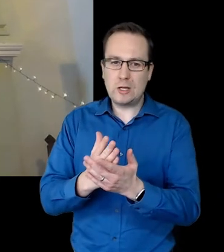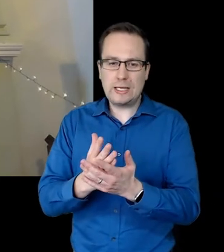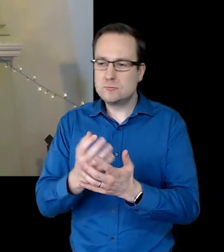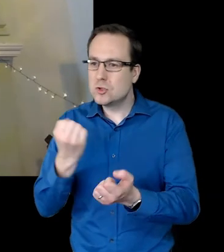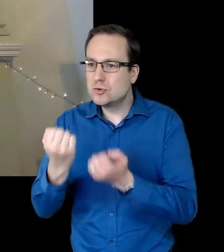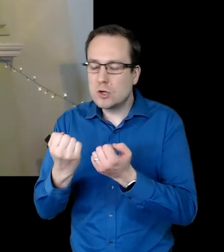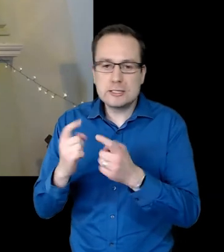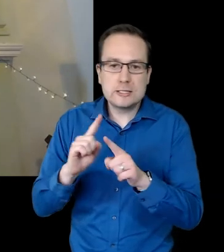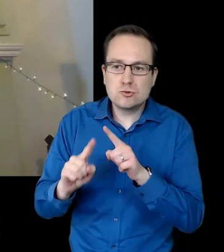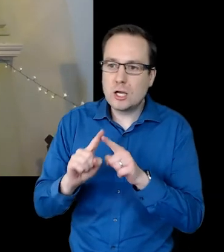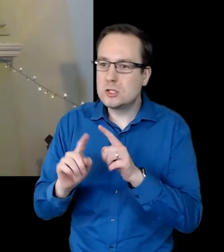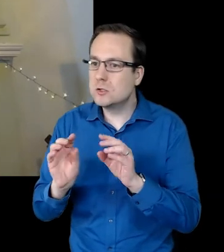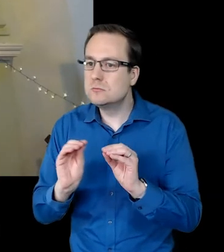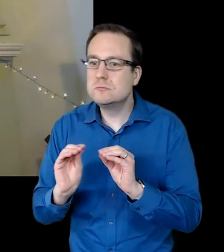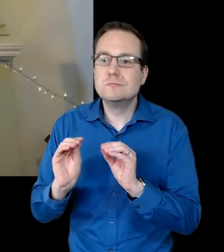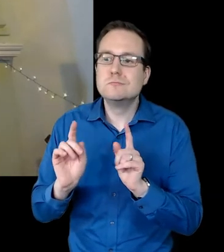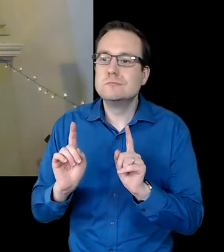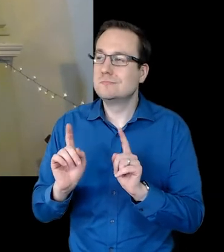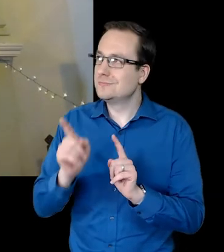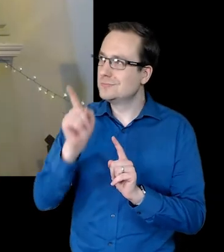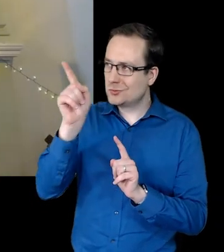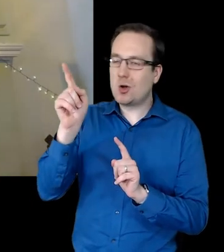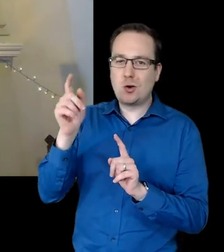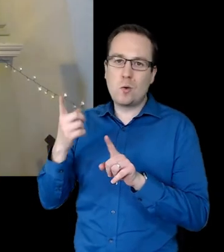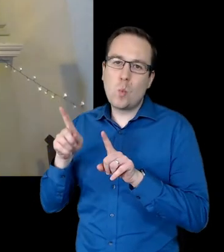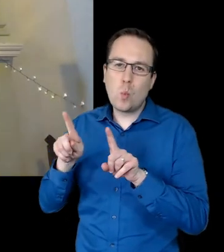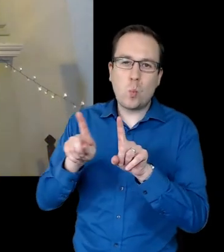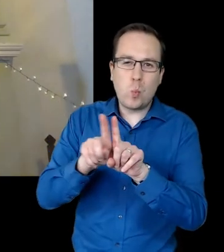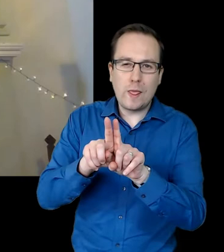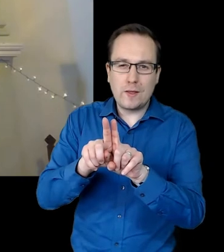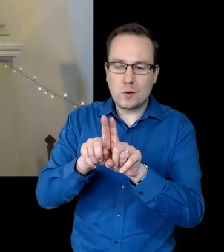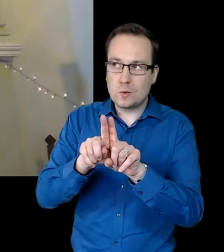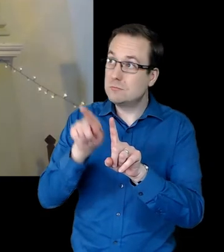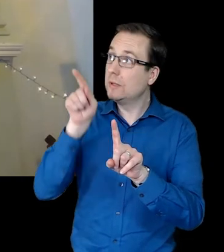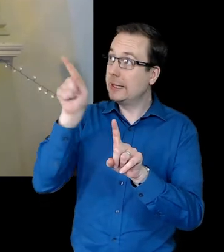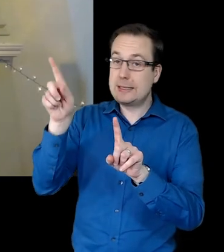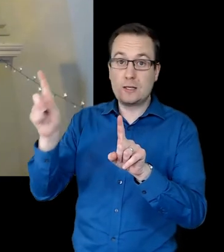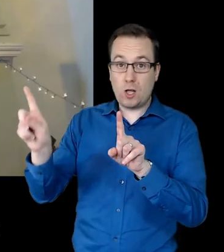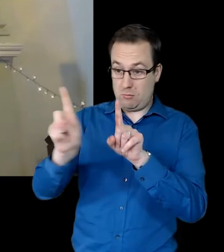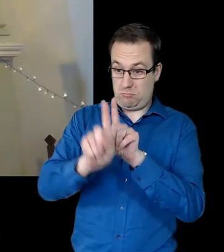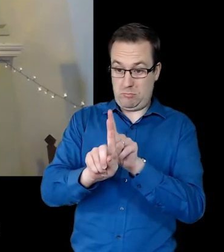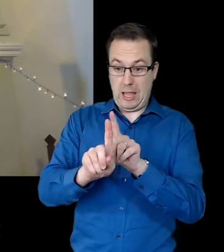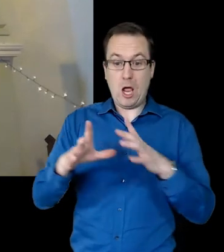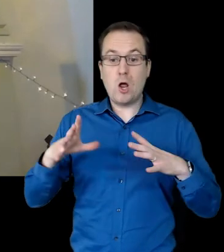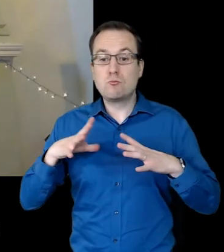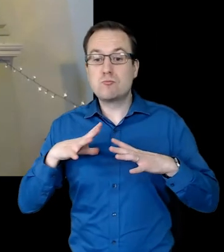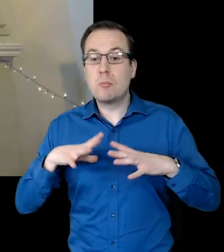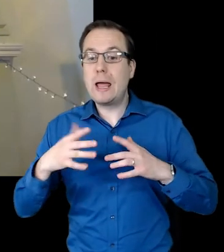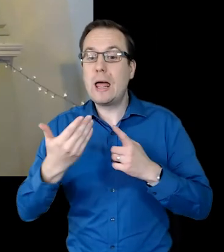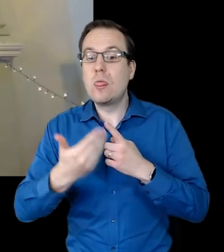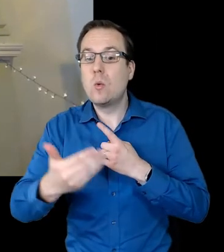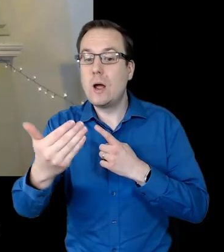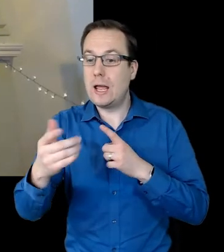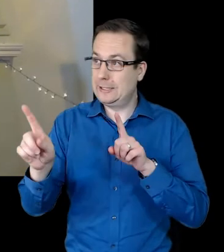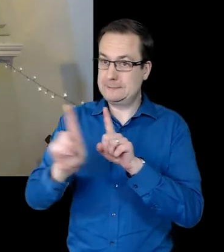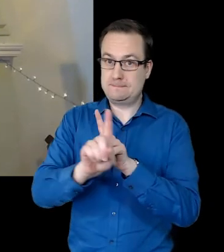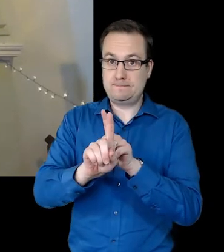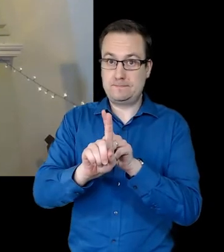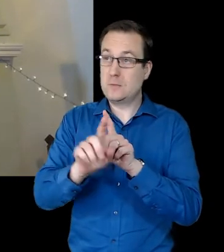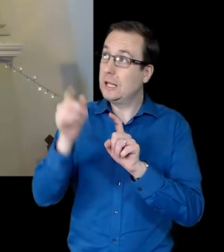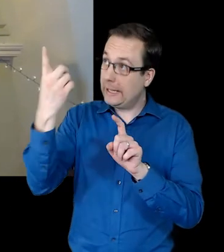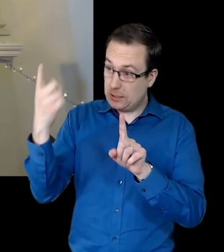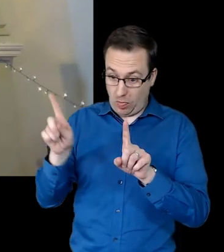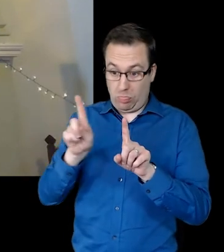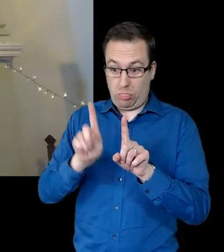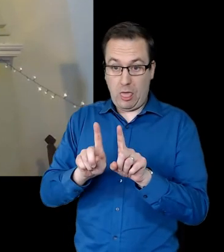can be sure that God goes with you. Ahead of you to clear the way. Beside you to sustain you